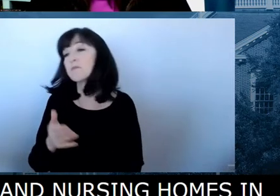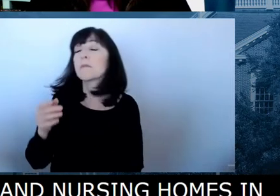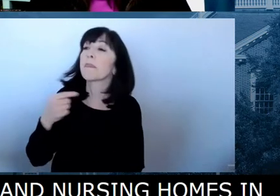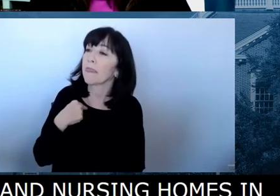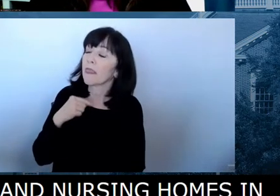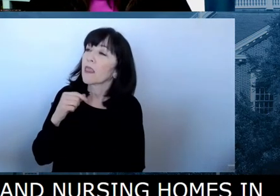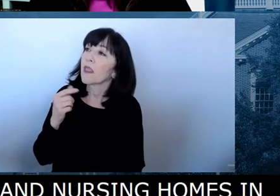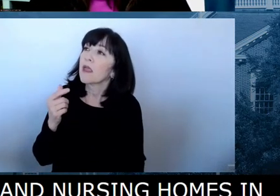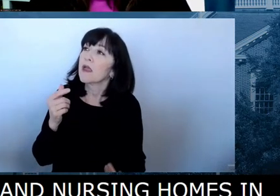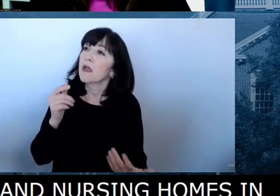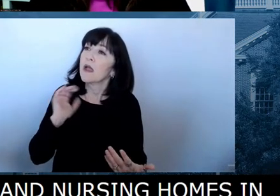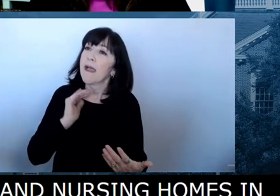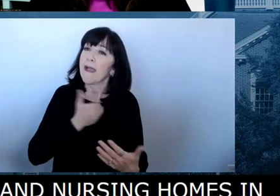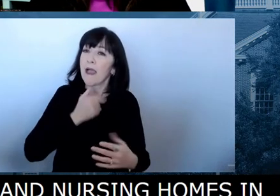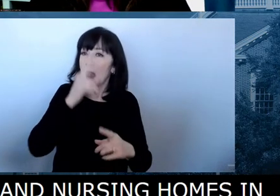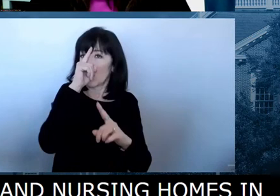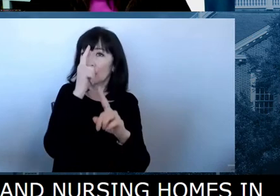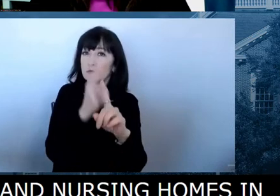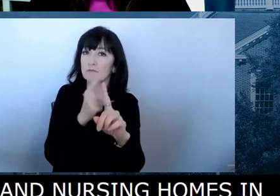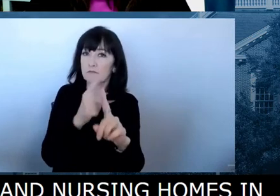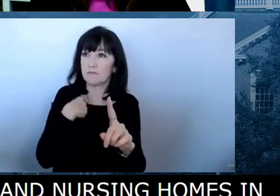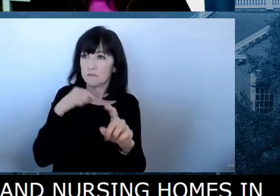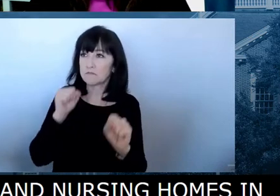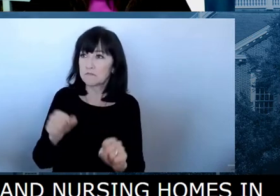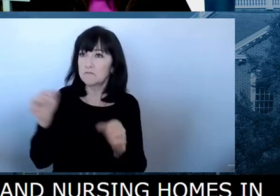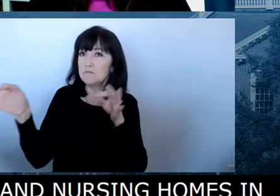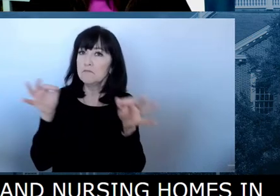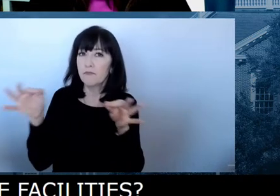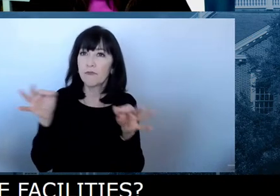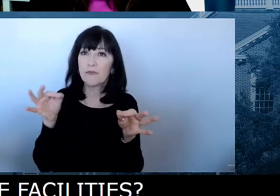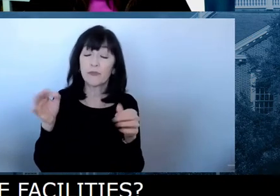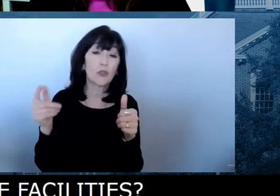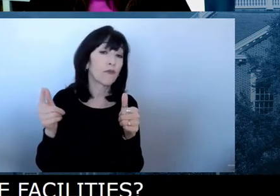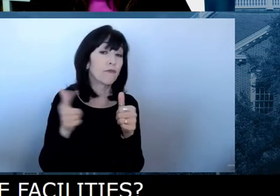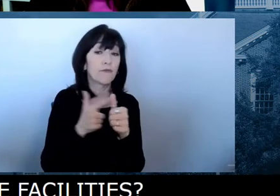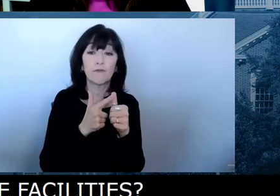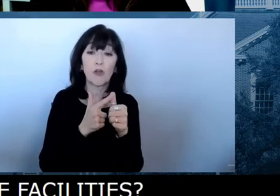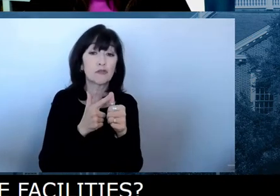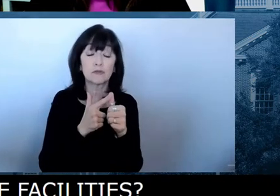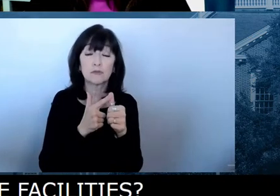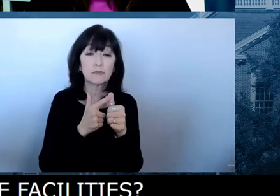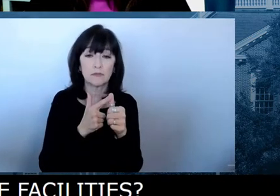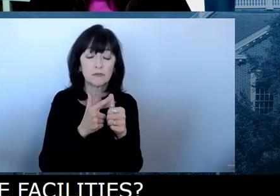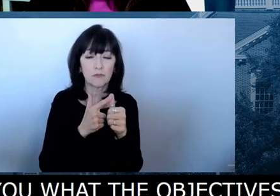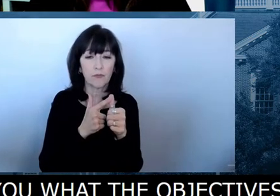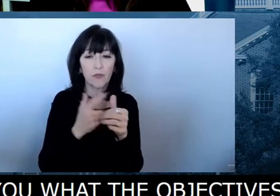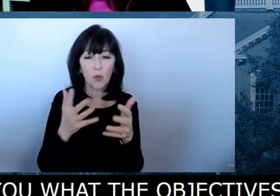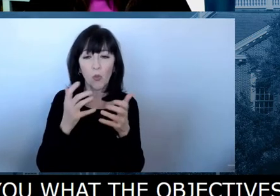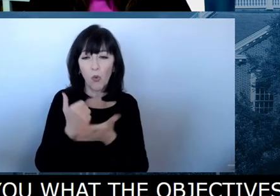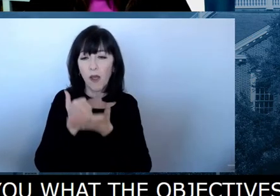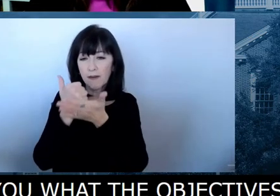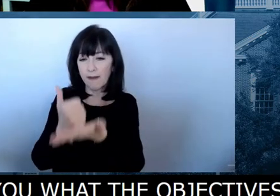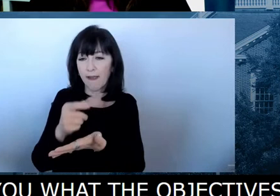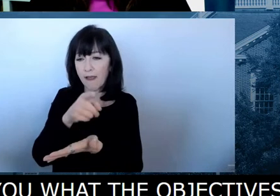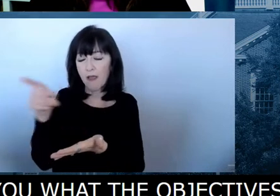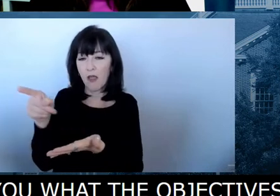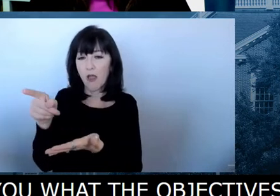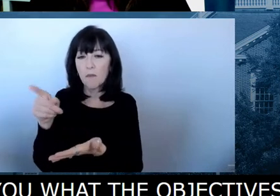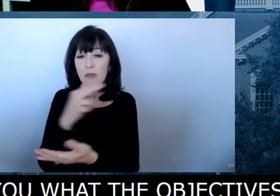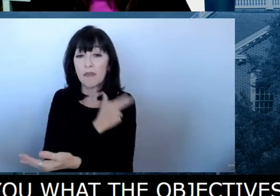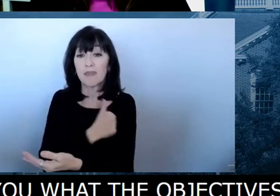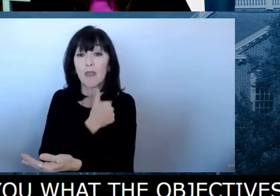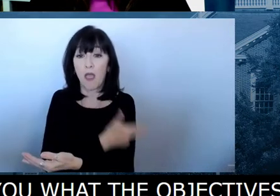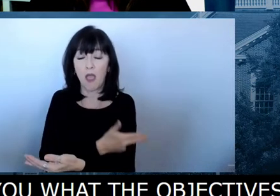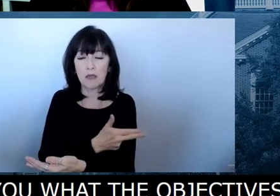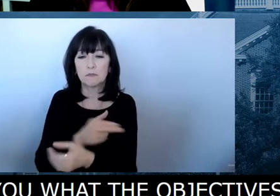were and are, and I'll turn it over to secretary McGarrick first and foremost was to help the hospitals decompress when they hit